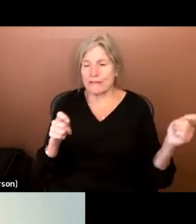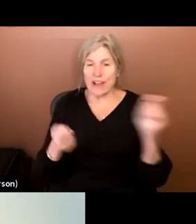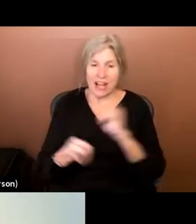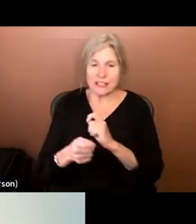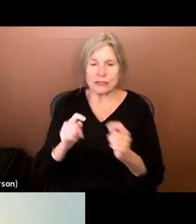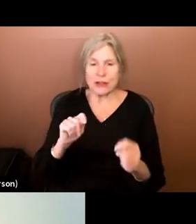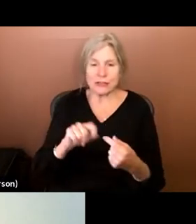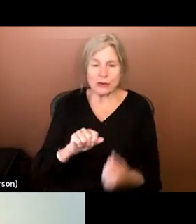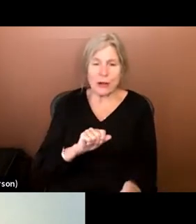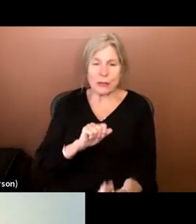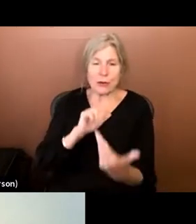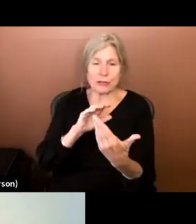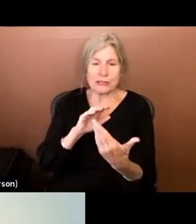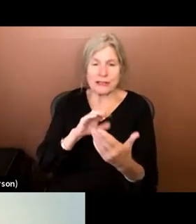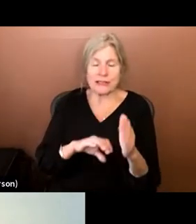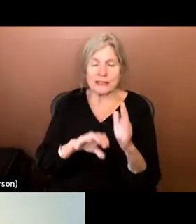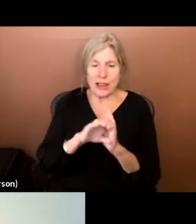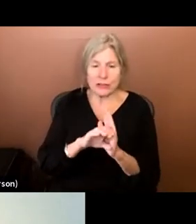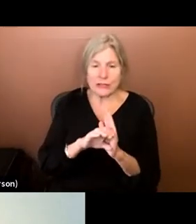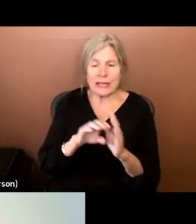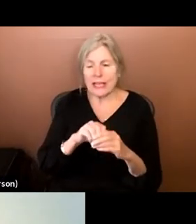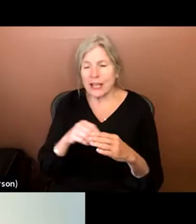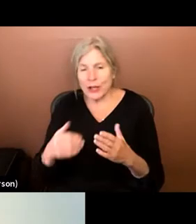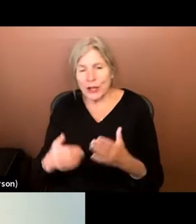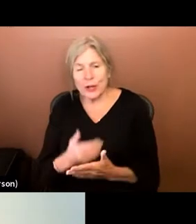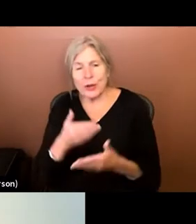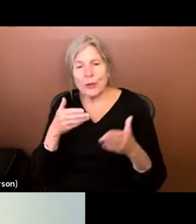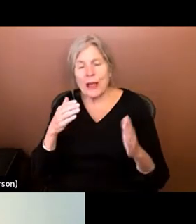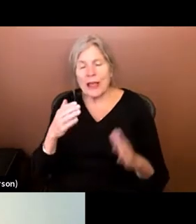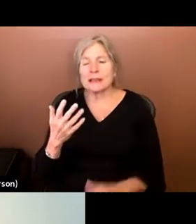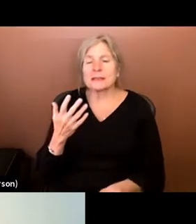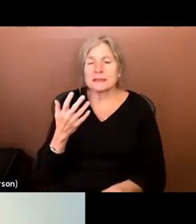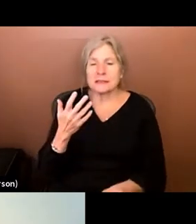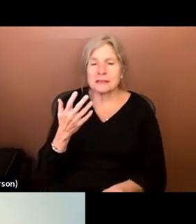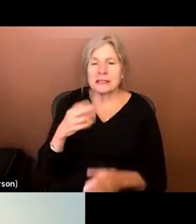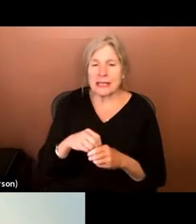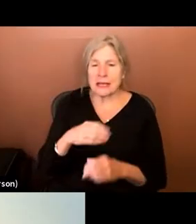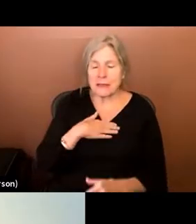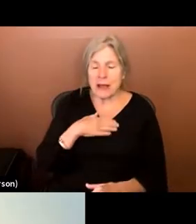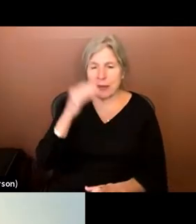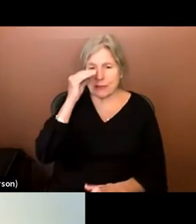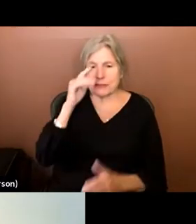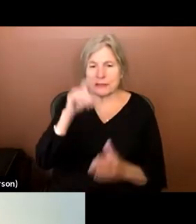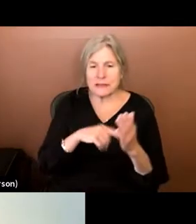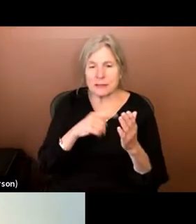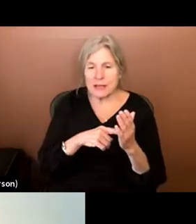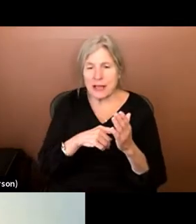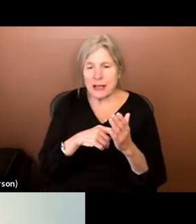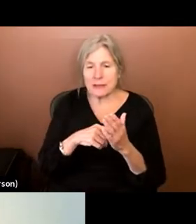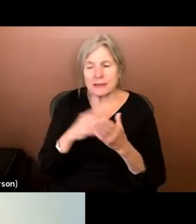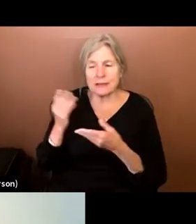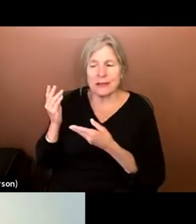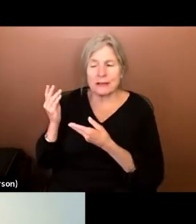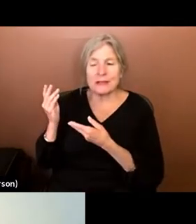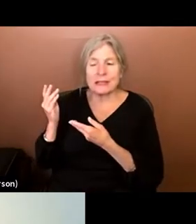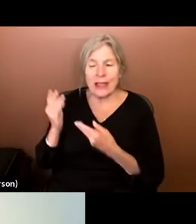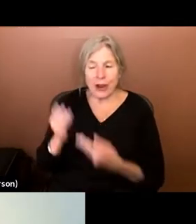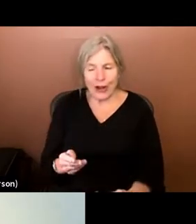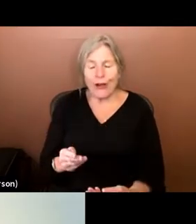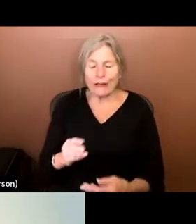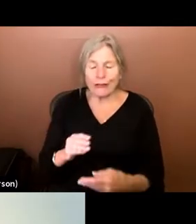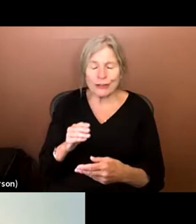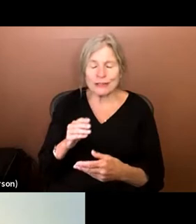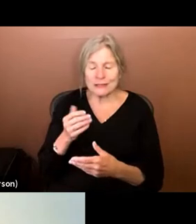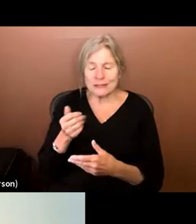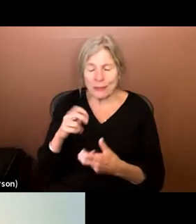approach this character in new ways, in my opinion, sometimes carrying over some of that problematic contact. And in other